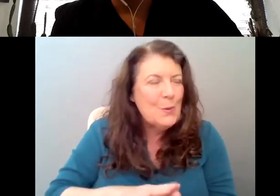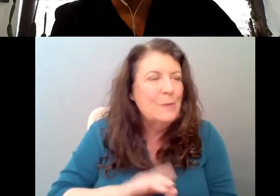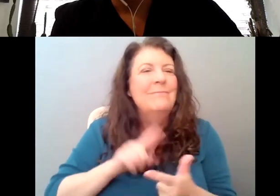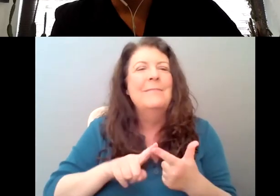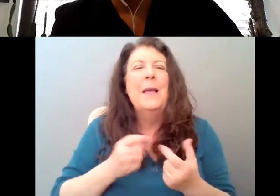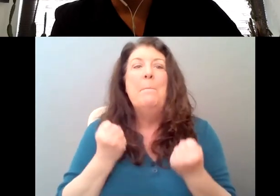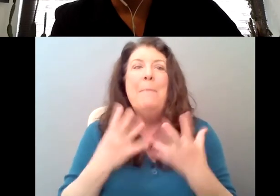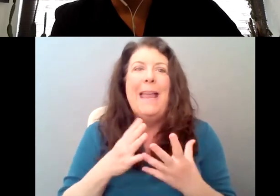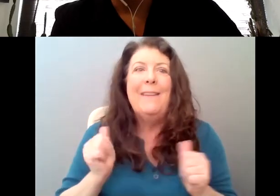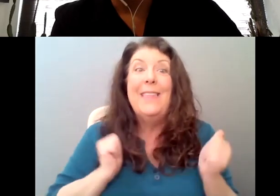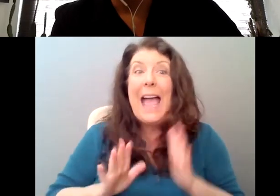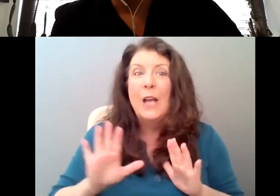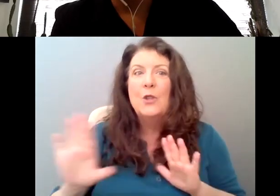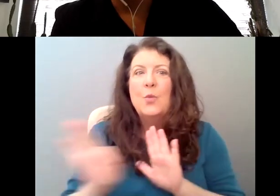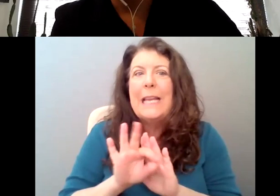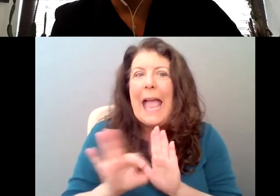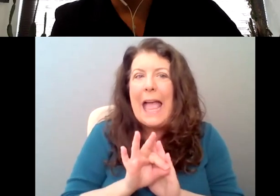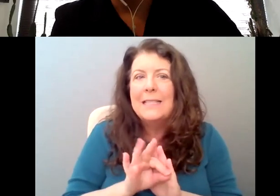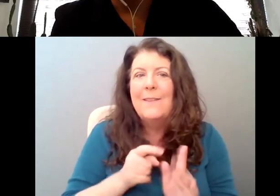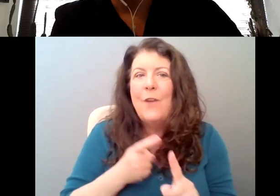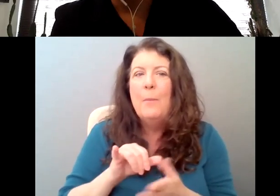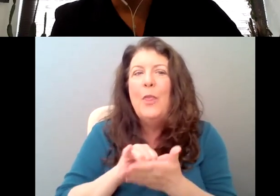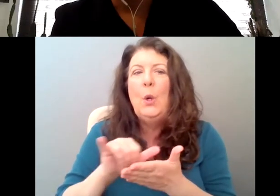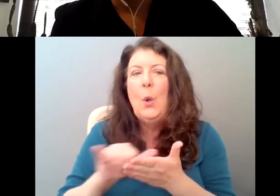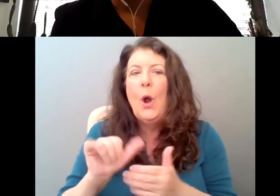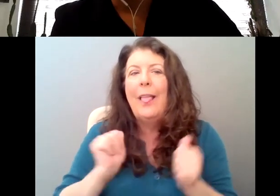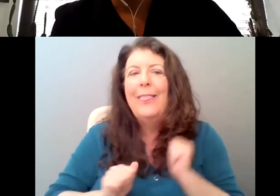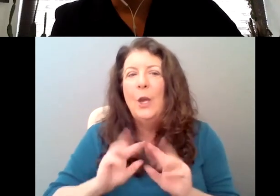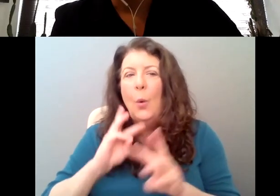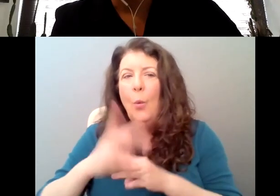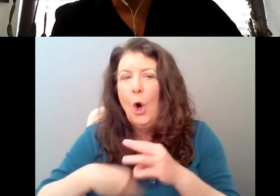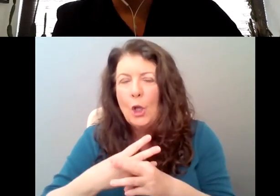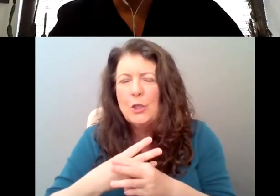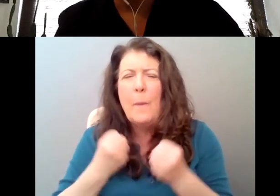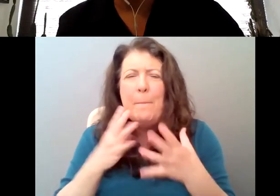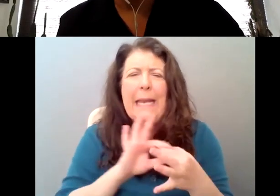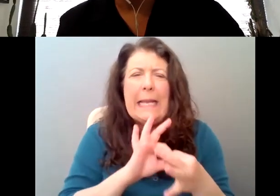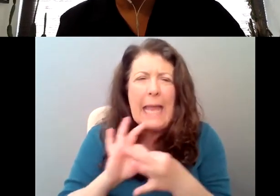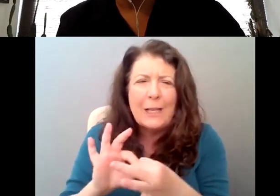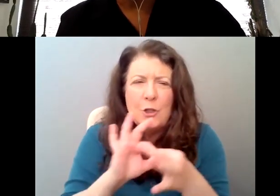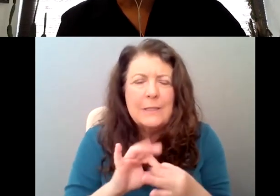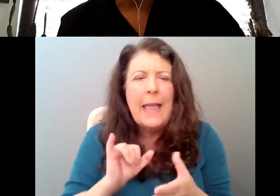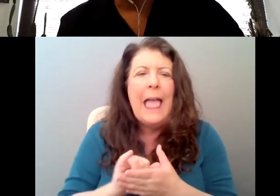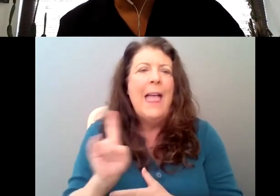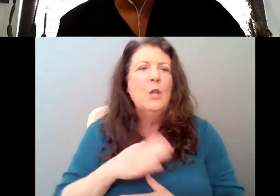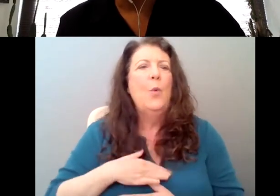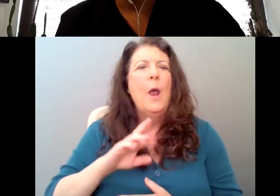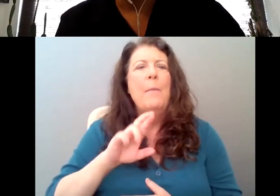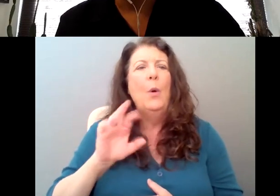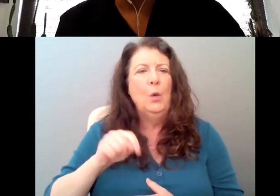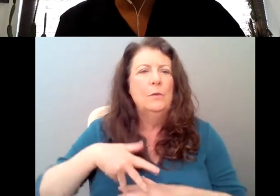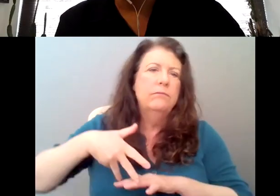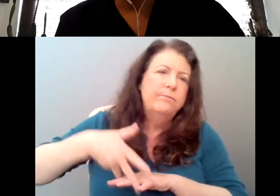world and, um, on and on there's, there's many connections. So I still feel that like the theater world is where my roots are and